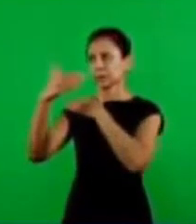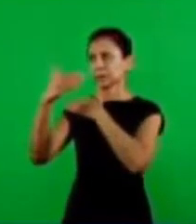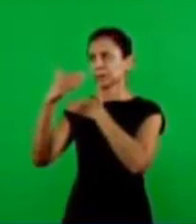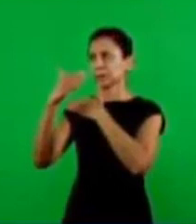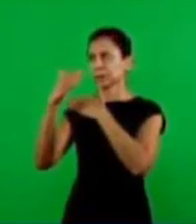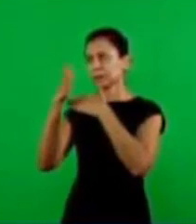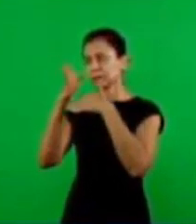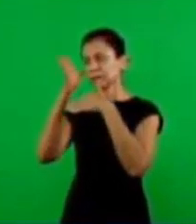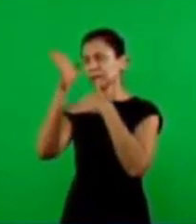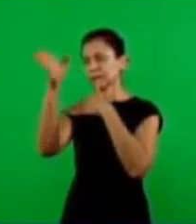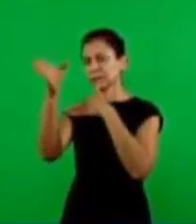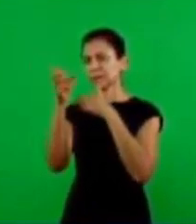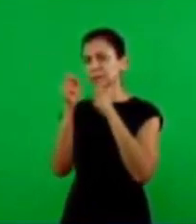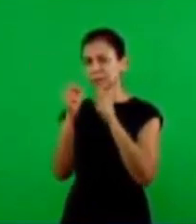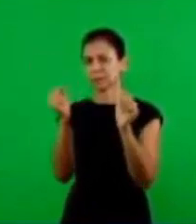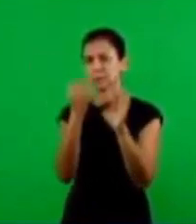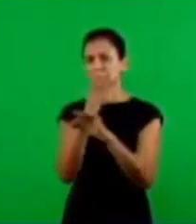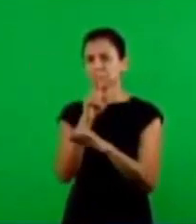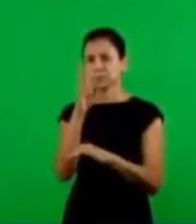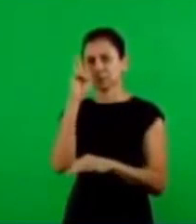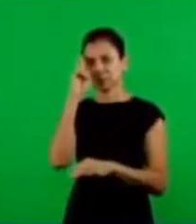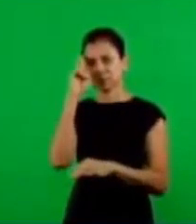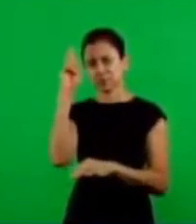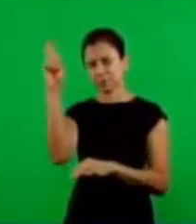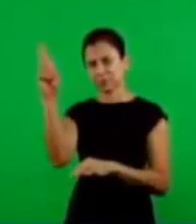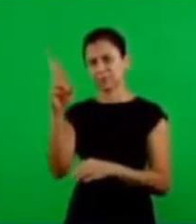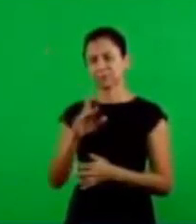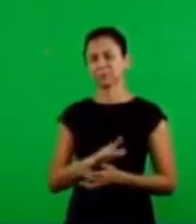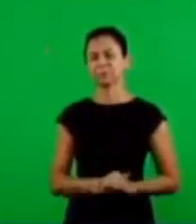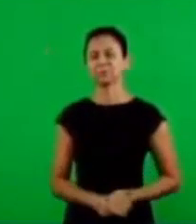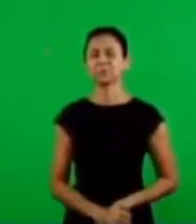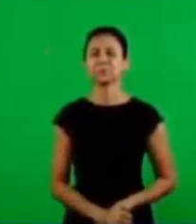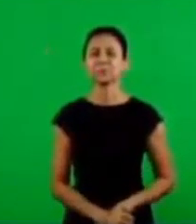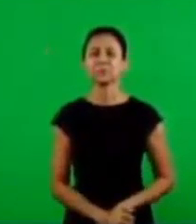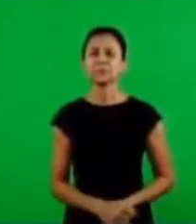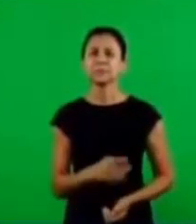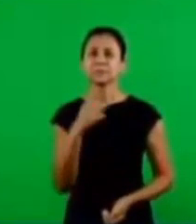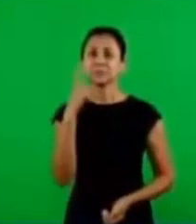to the Holy of Holies, which is the presence of God. So, now glorify in the name of the Lord.